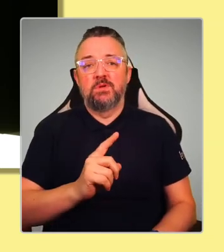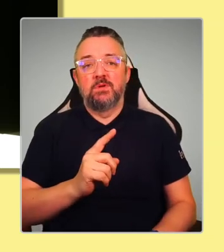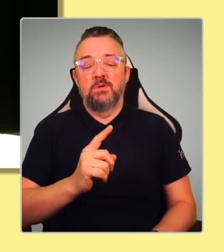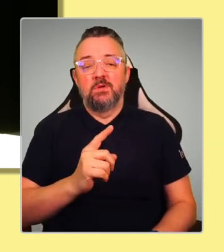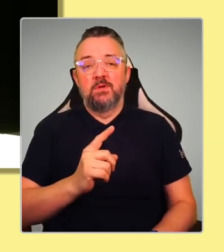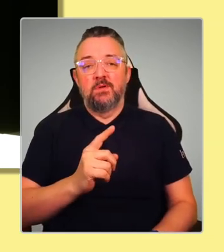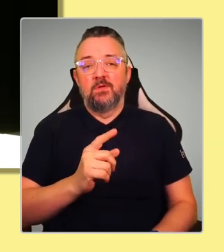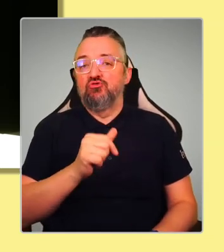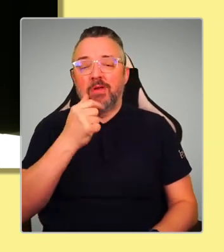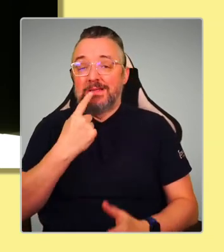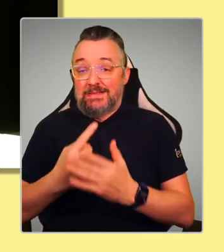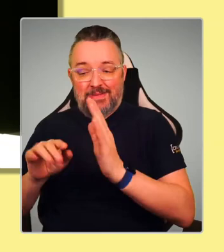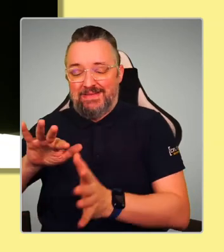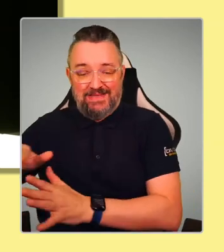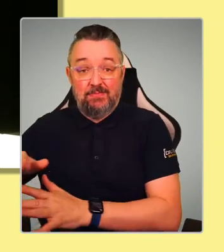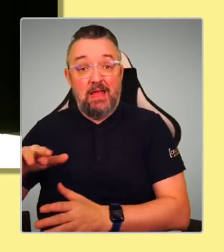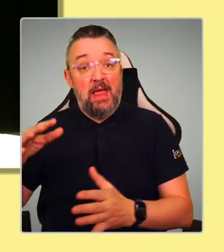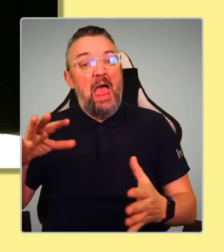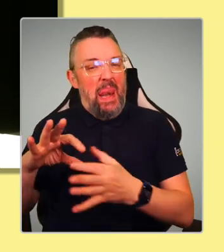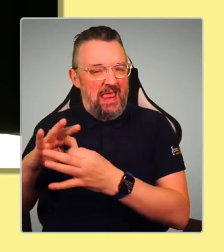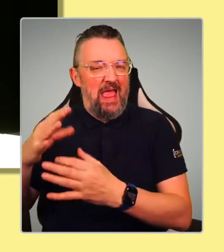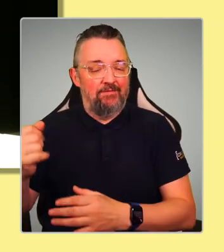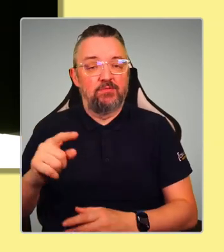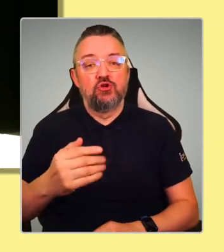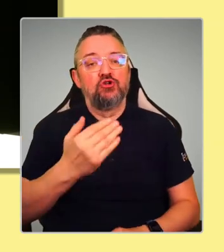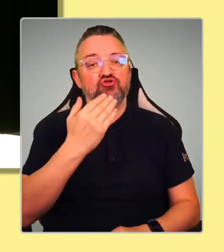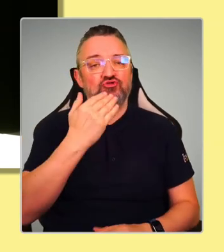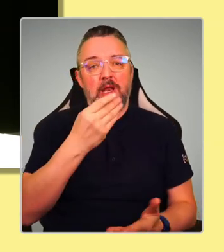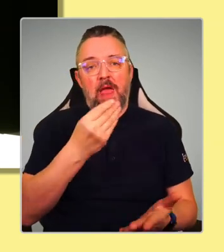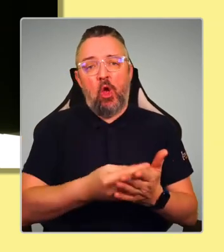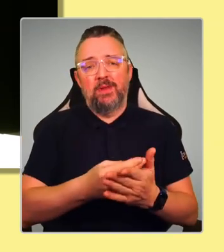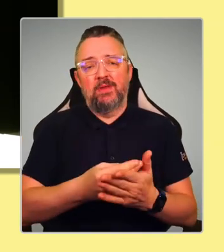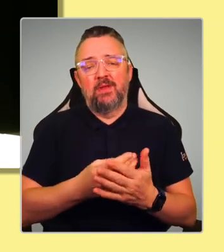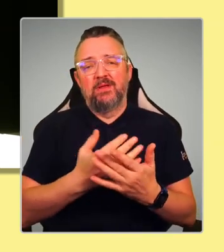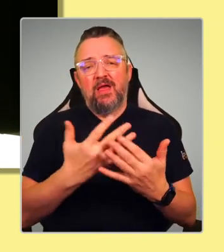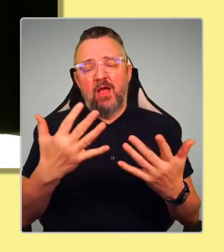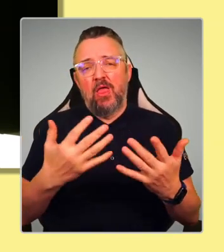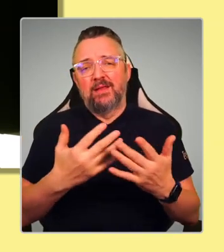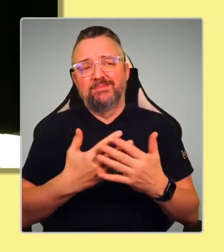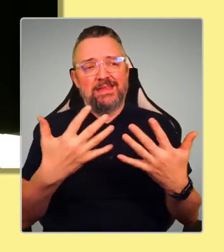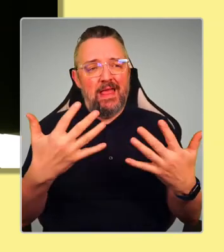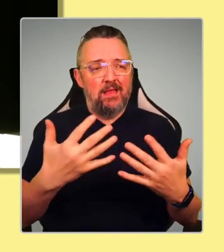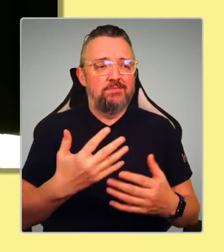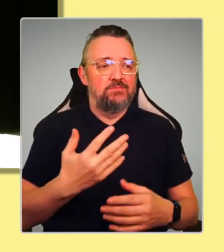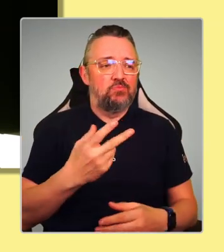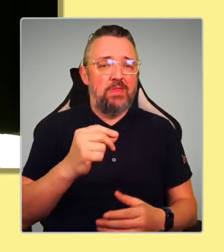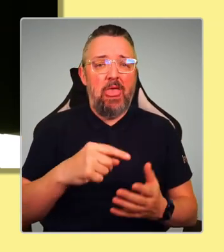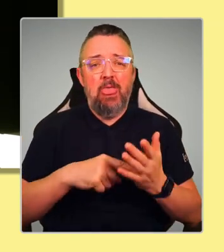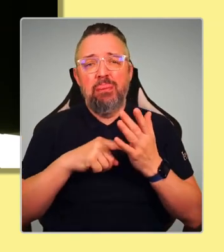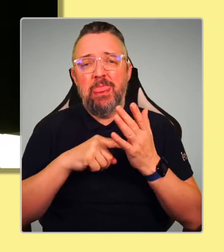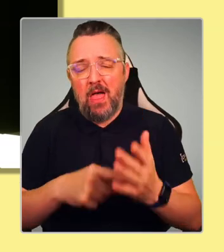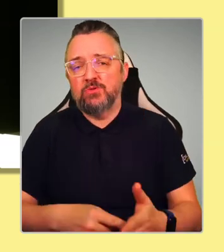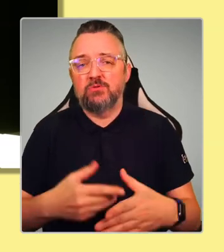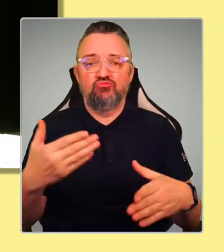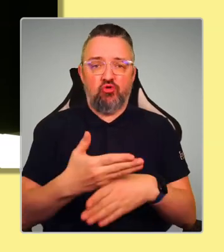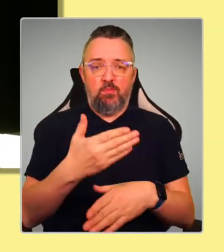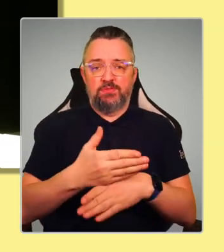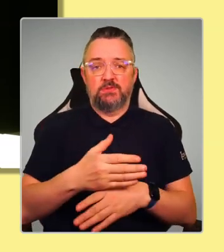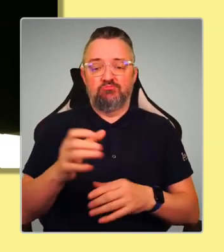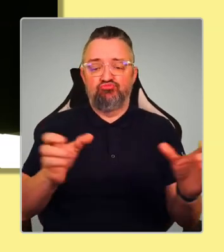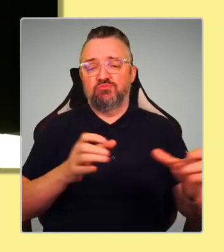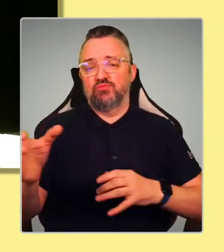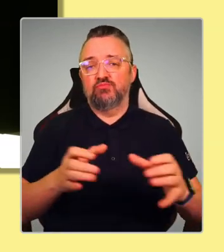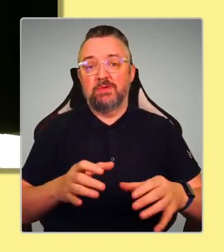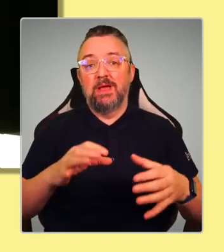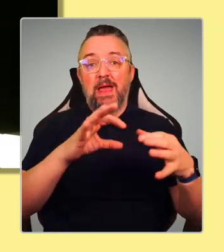but linked very much to independence is a green economy. Tens of thousands of jobs, potentially in Scotland, through the green economy, that just transition.